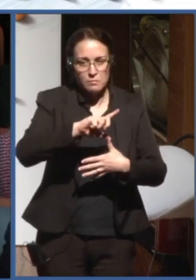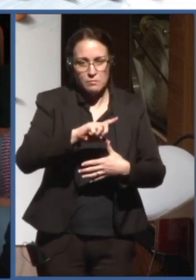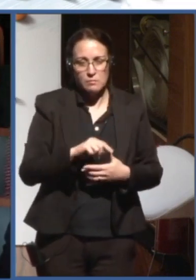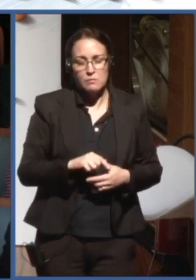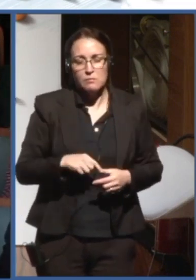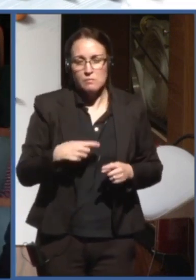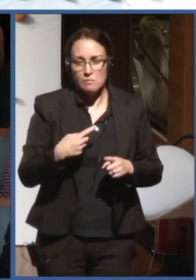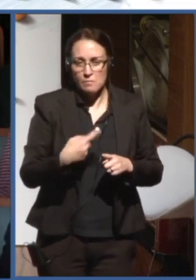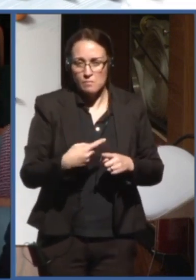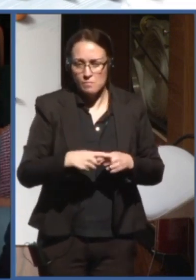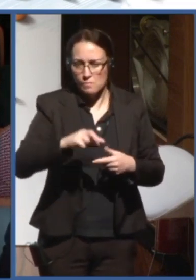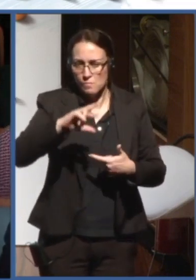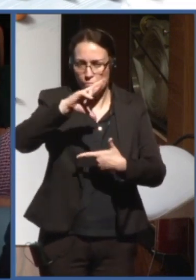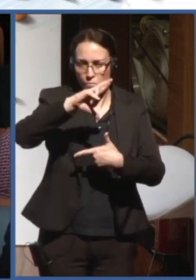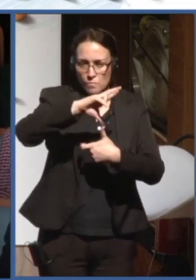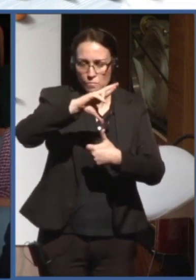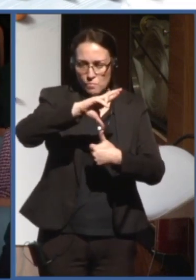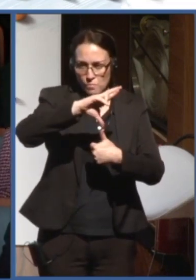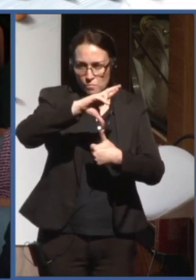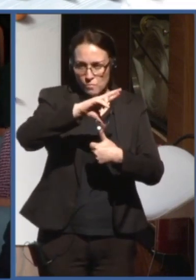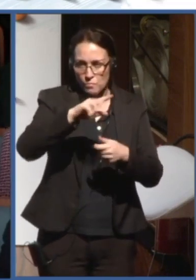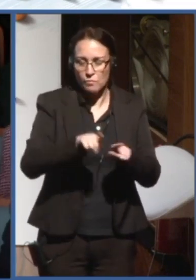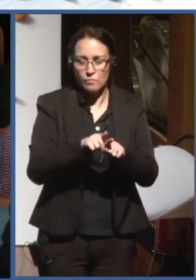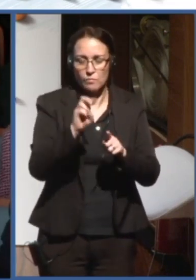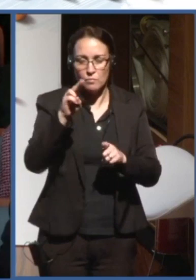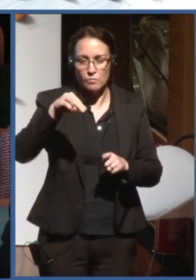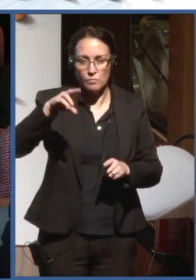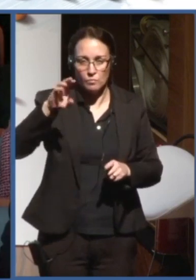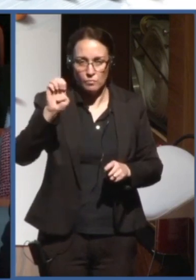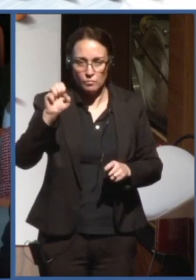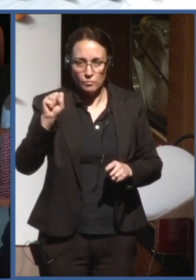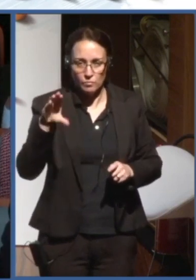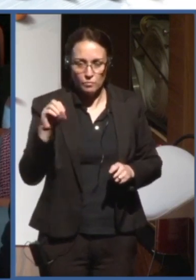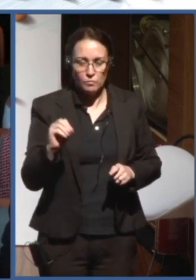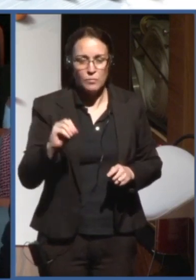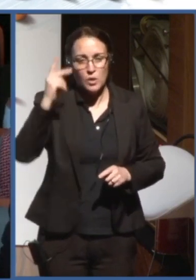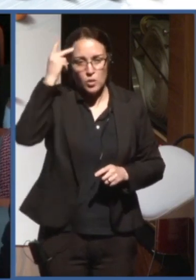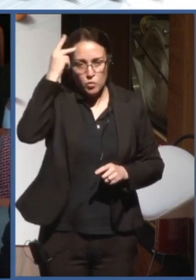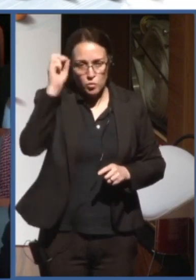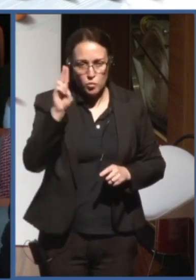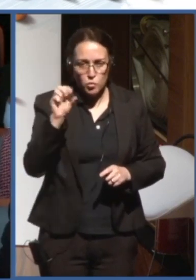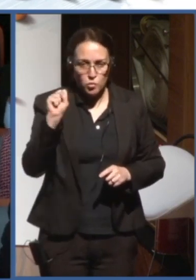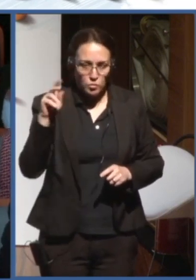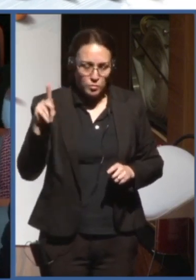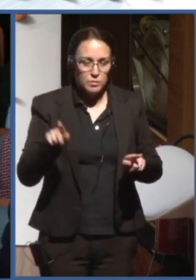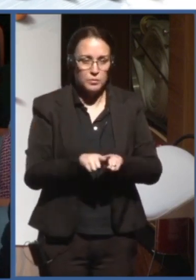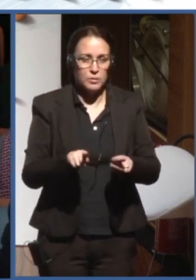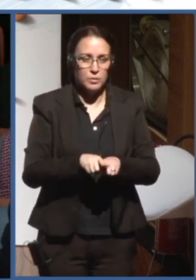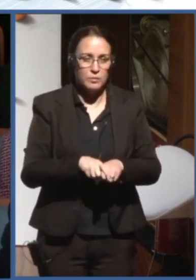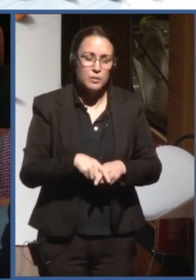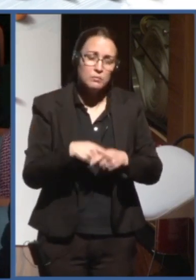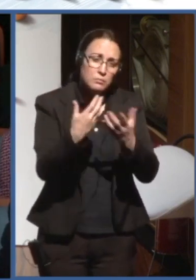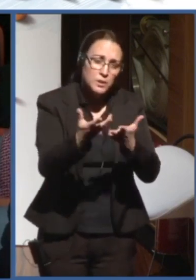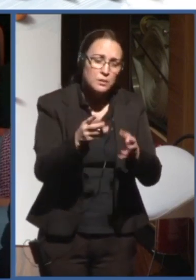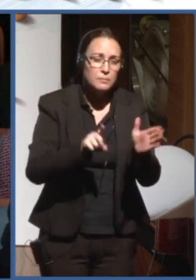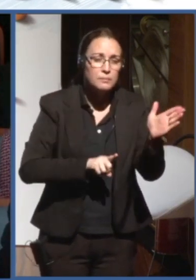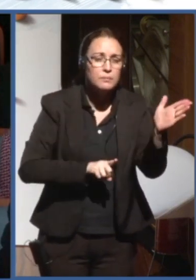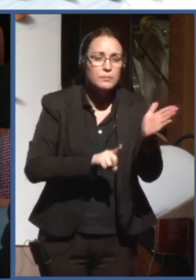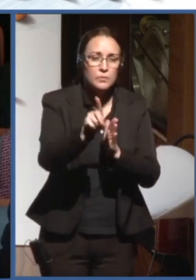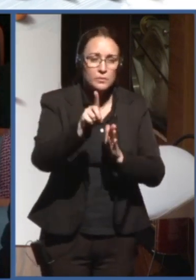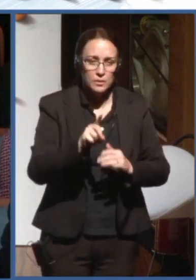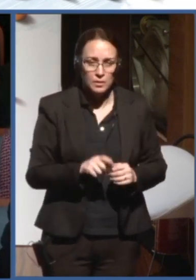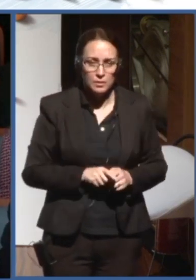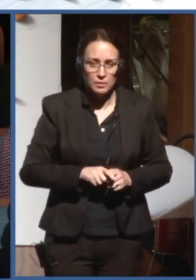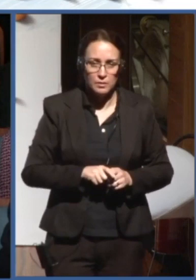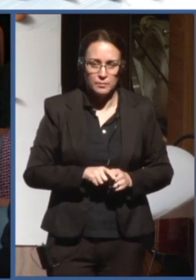UNESCO, and also a researcher here at this university, of the USP. I would like to the